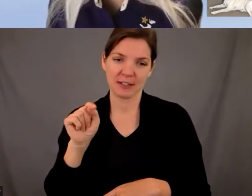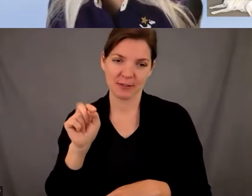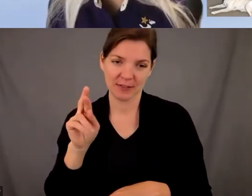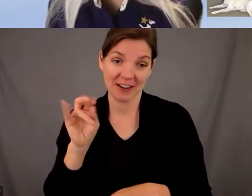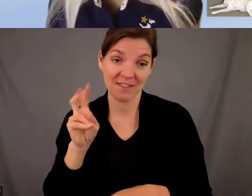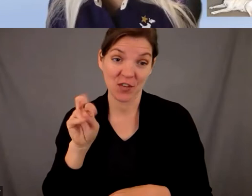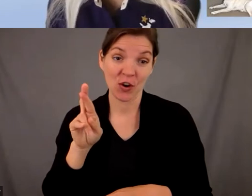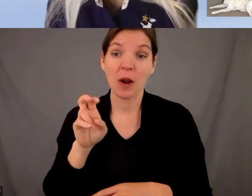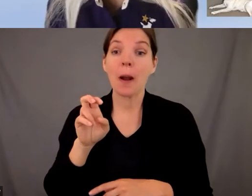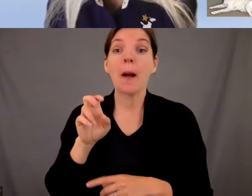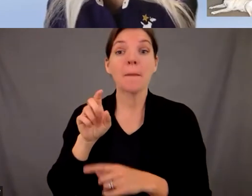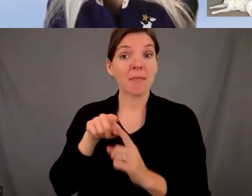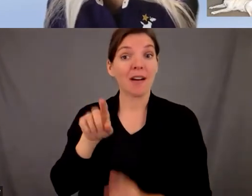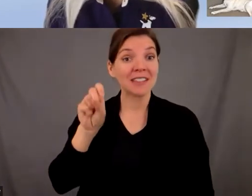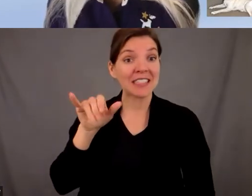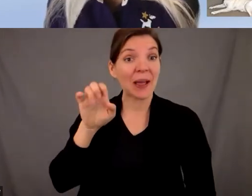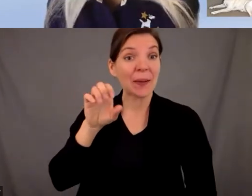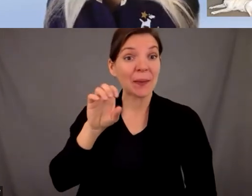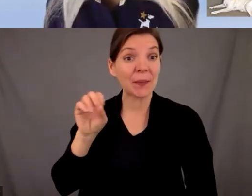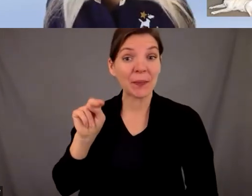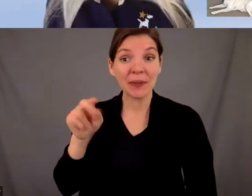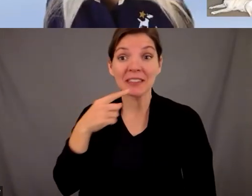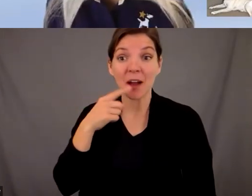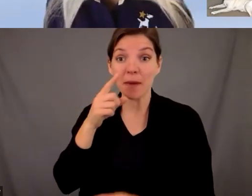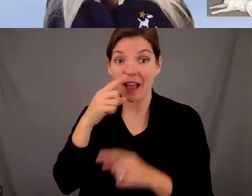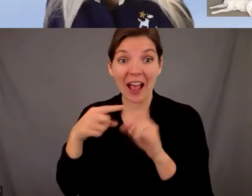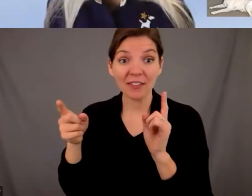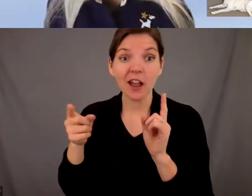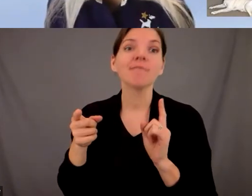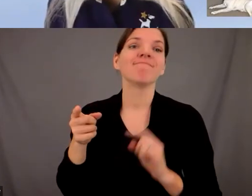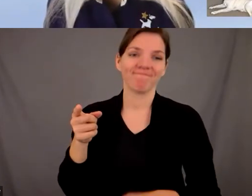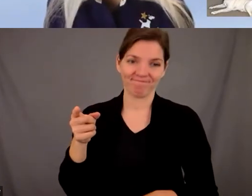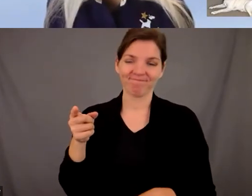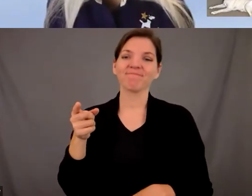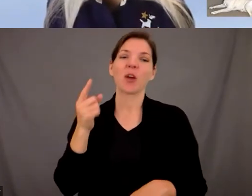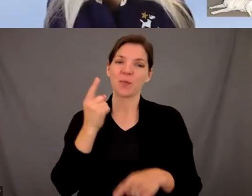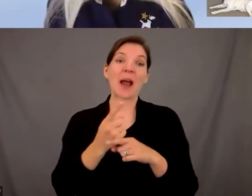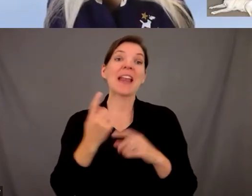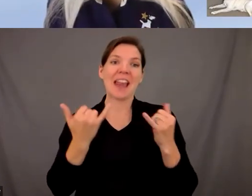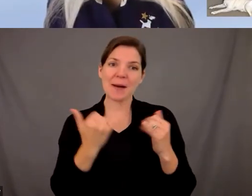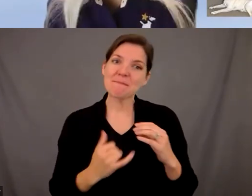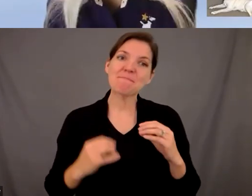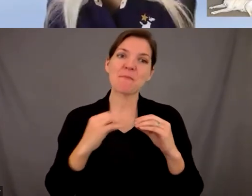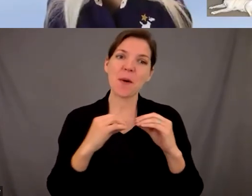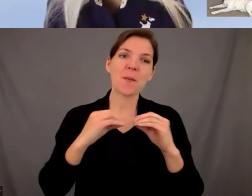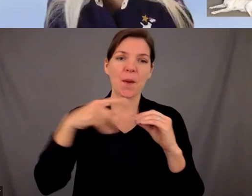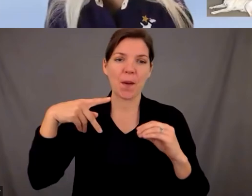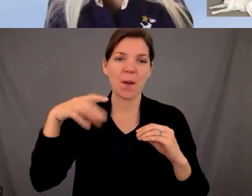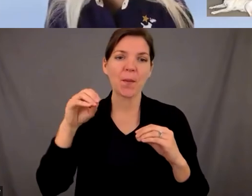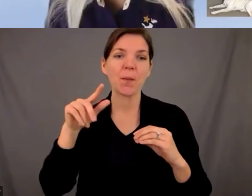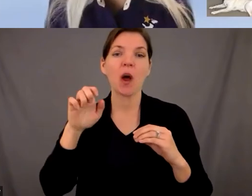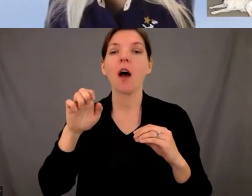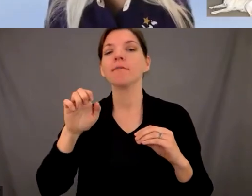half of our dogs for 2023 that we're already training are poodles there's my malinois